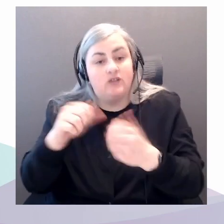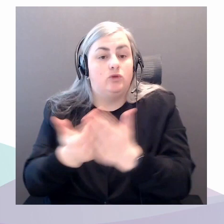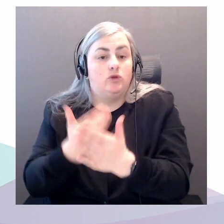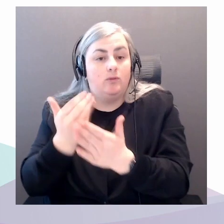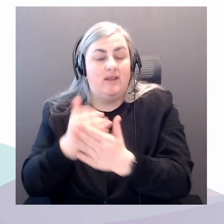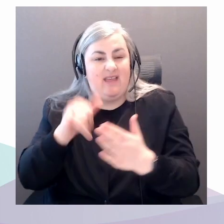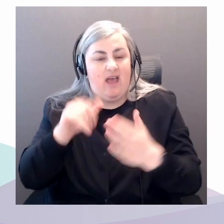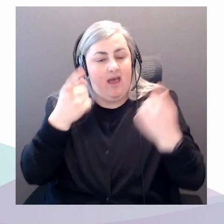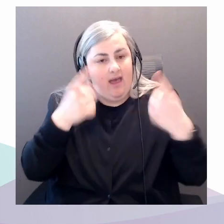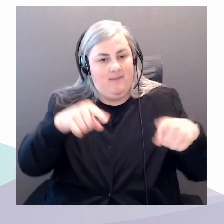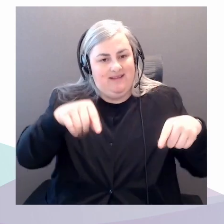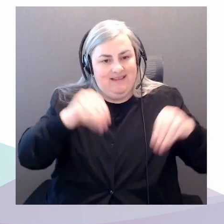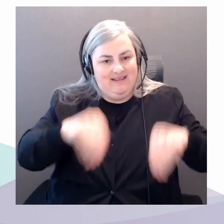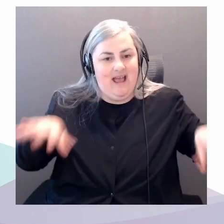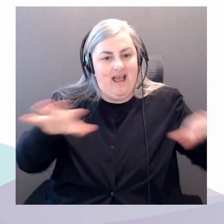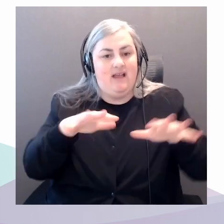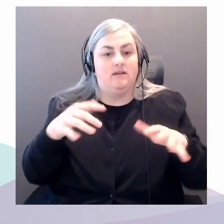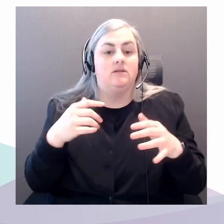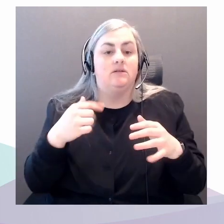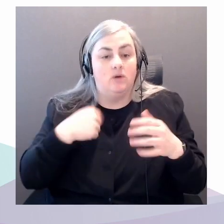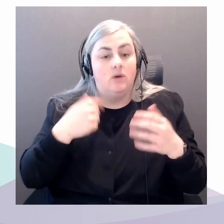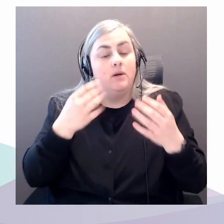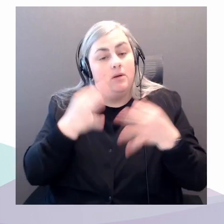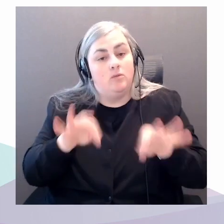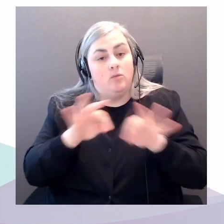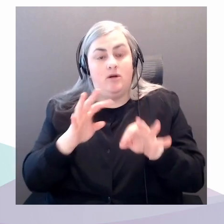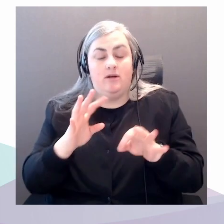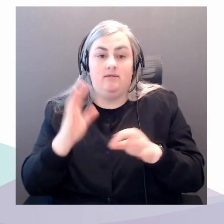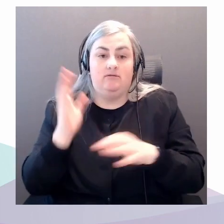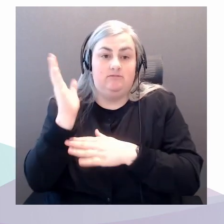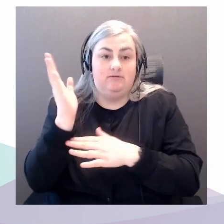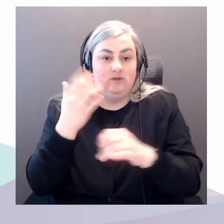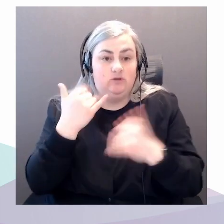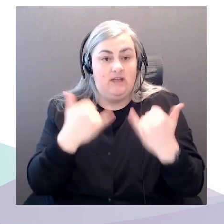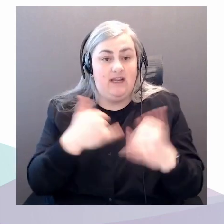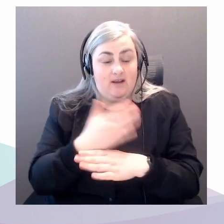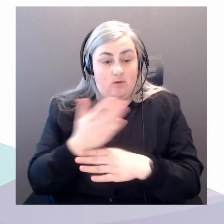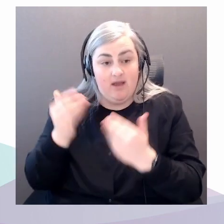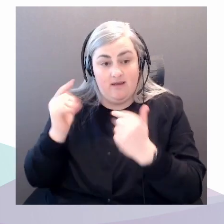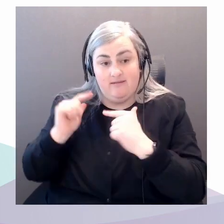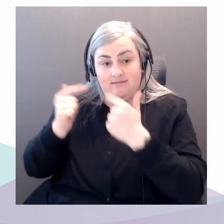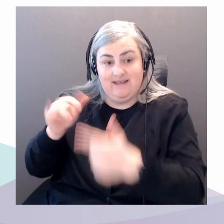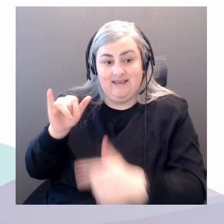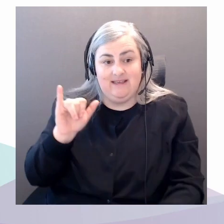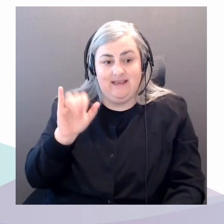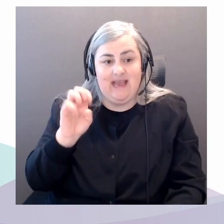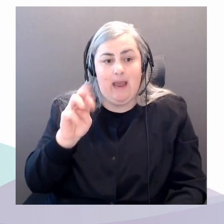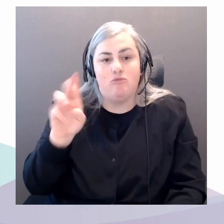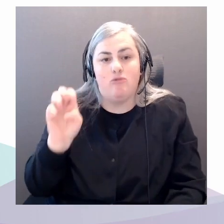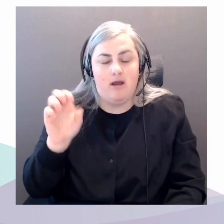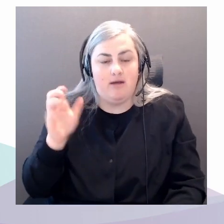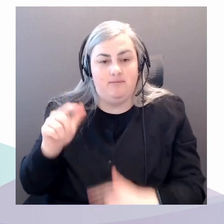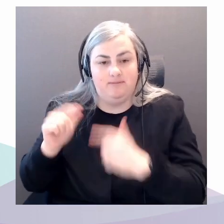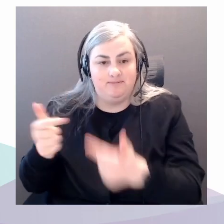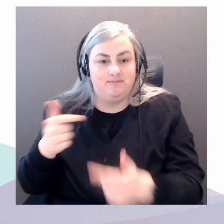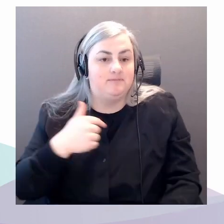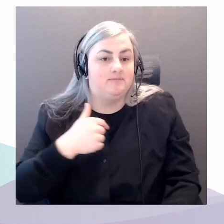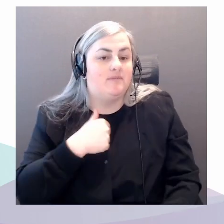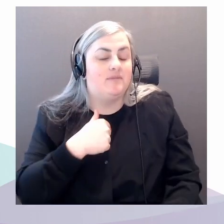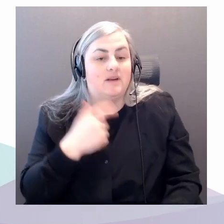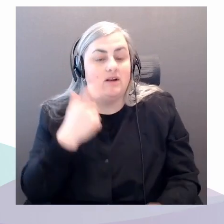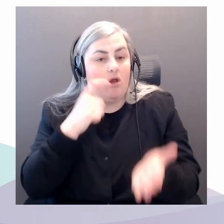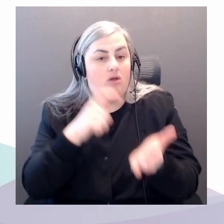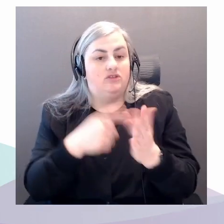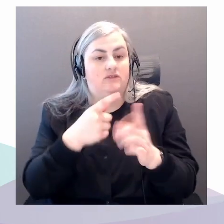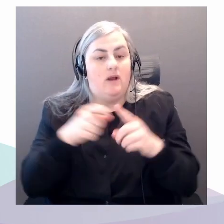speak to you all today. Imra, would you like to introduce yourself? I wish to acknowledge that I'm speaking from the traditional land of the Huron,